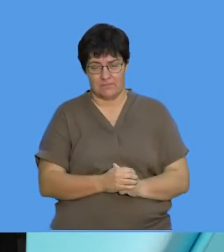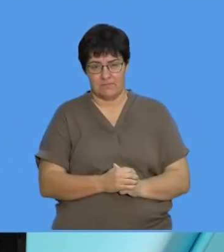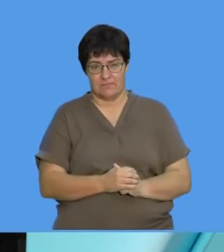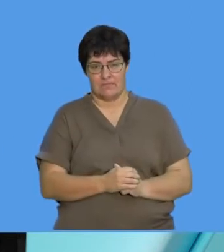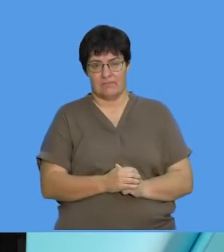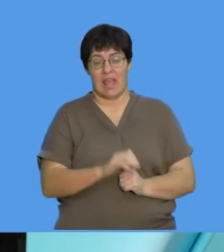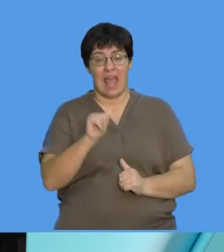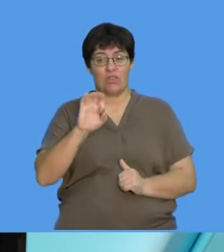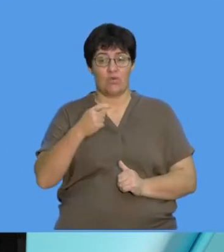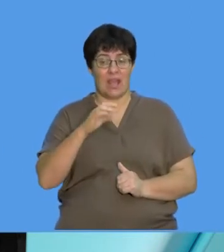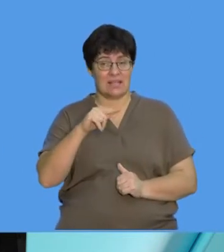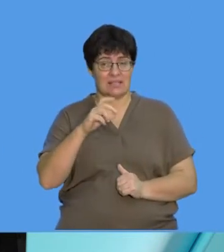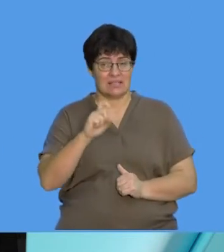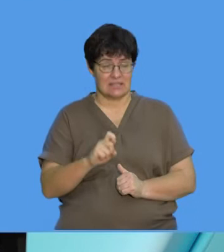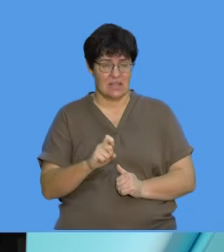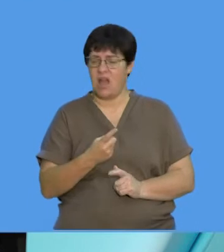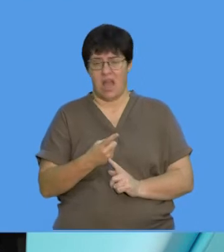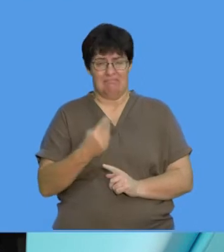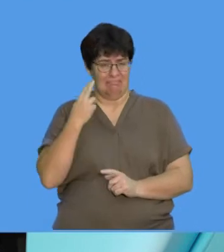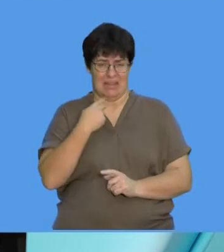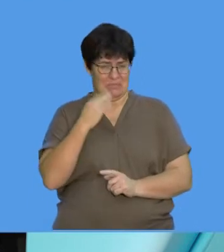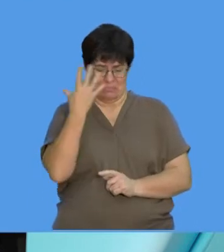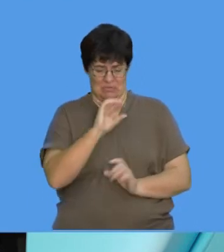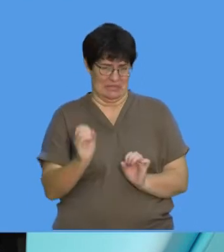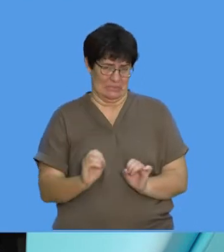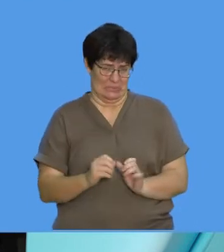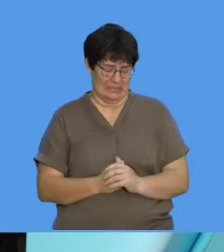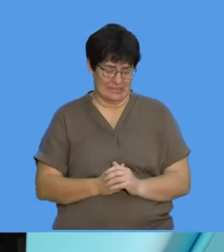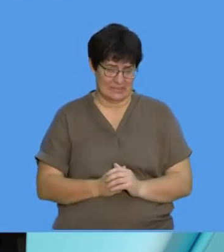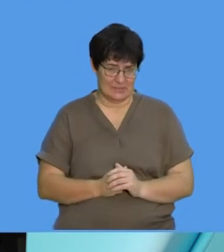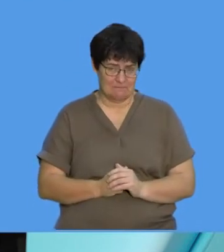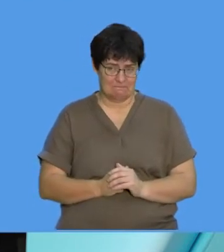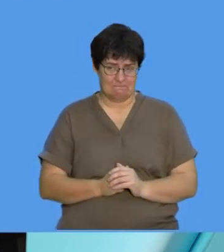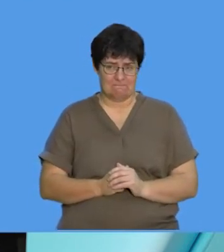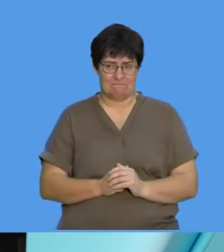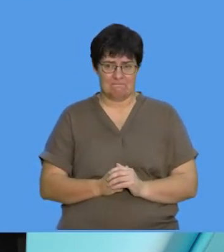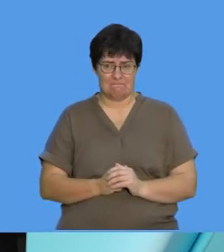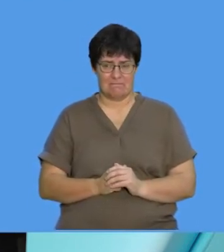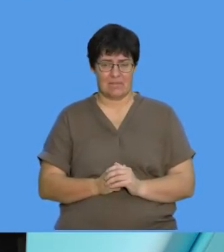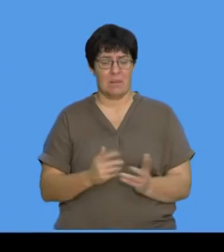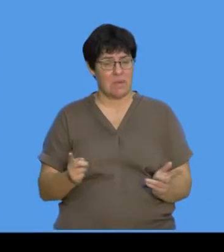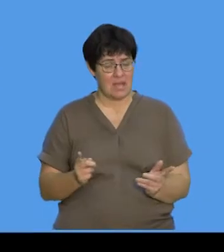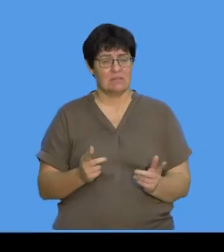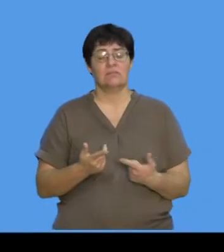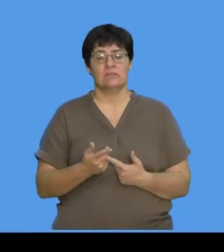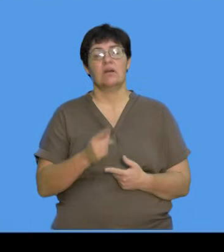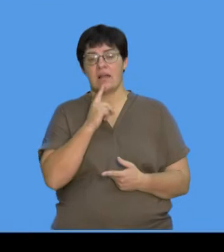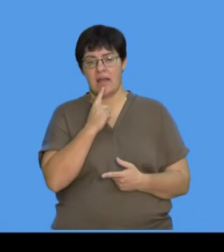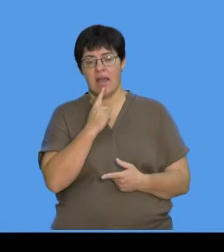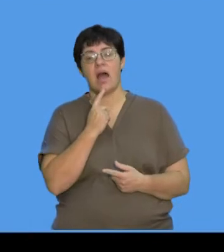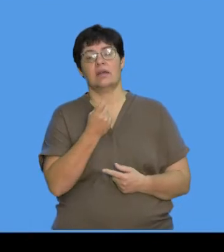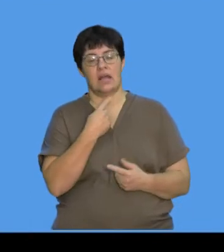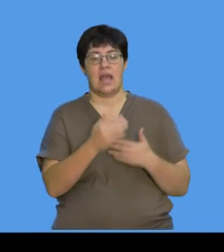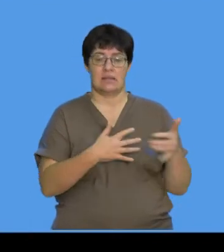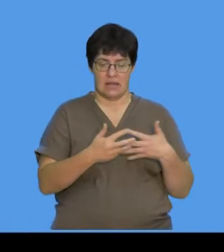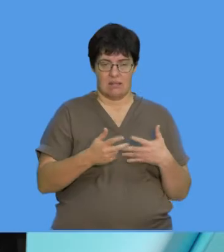So when it comes to anthrax, not very pretty, all right, not a very pretty bacterial disease. But as I said to you,